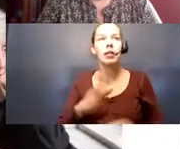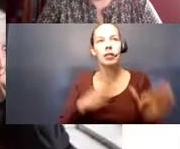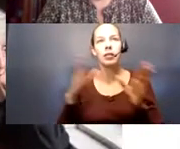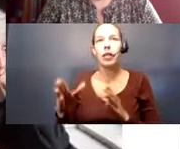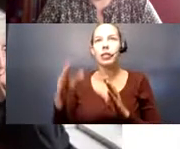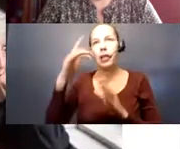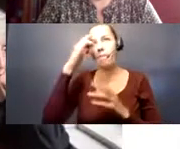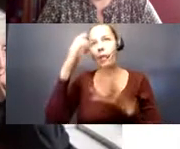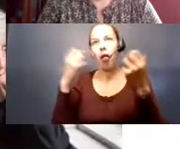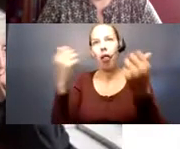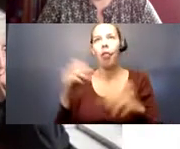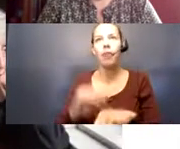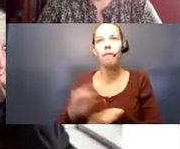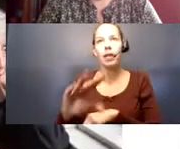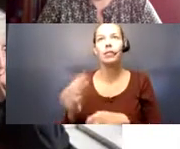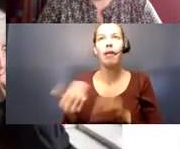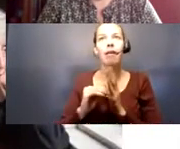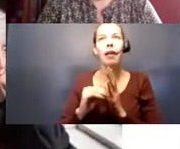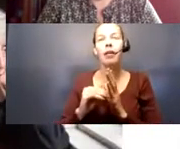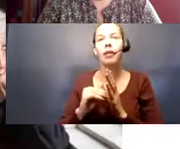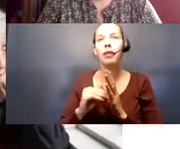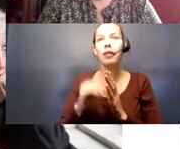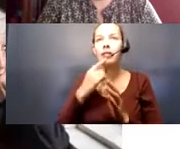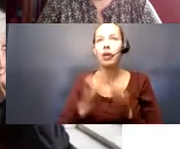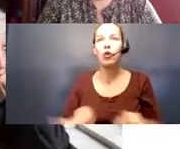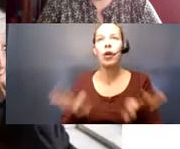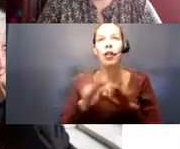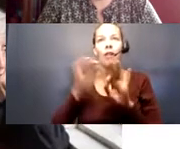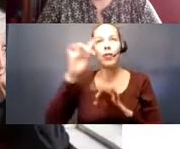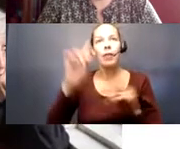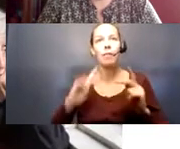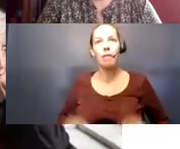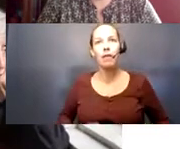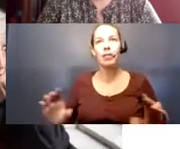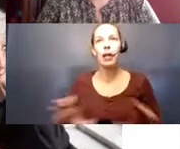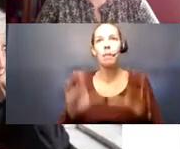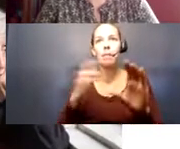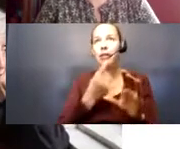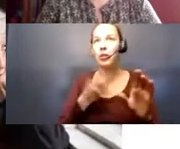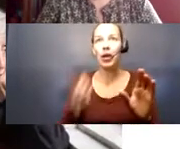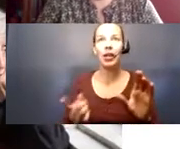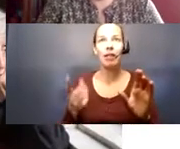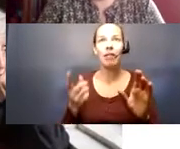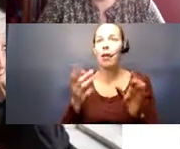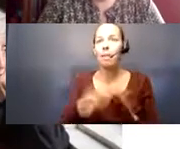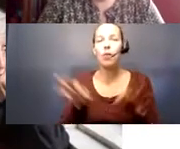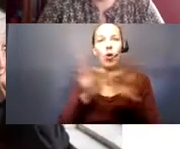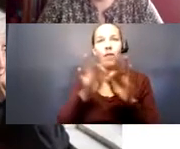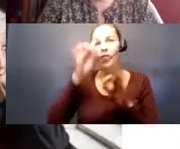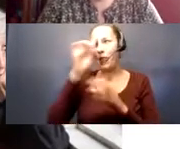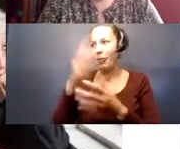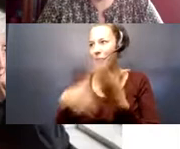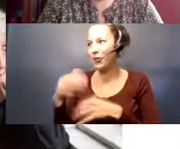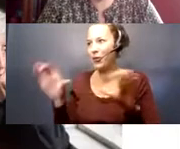mental health effects. So, again, we're saying it's critical for them to be physically active. Well, we're telling them it's critically important for them to be socially